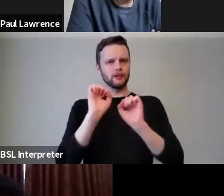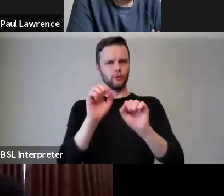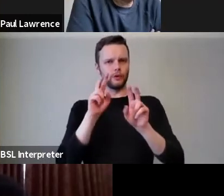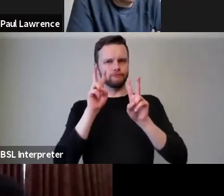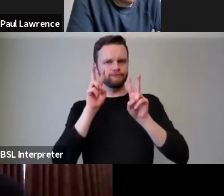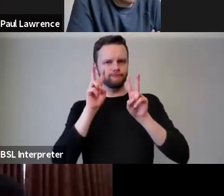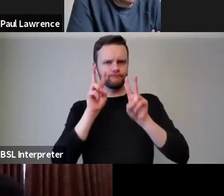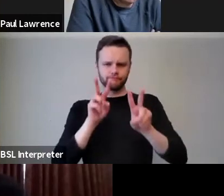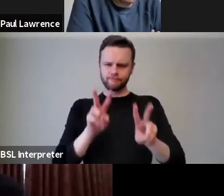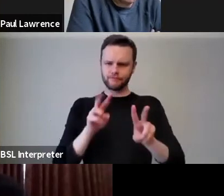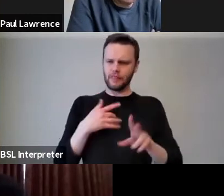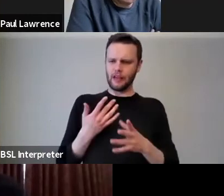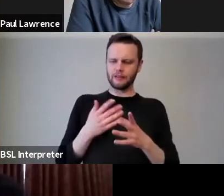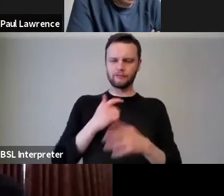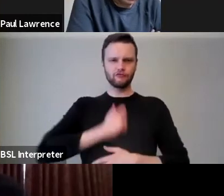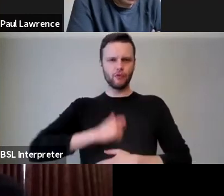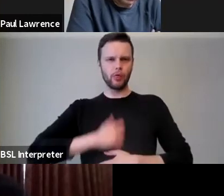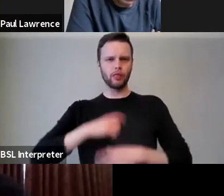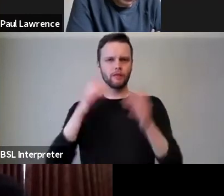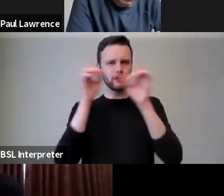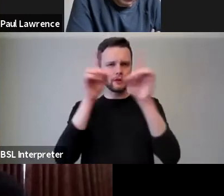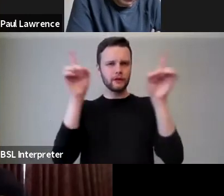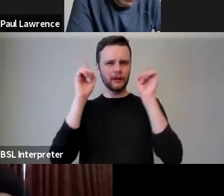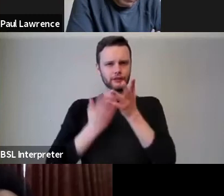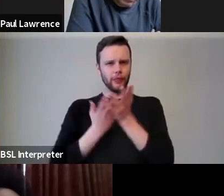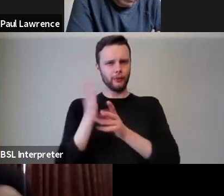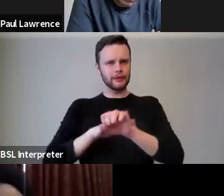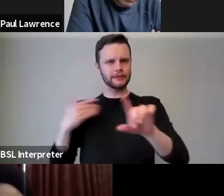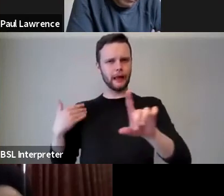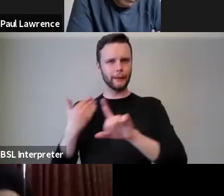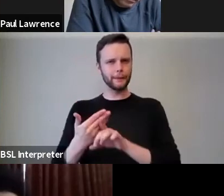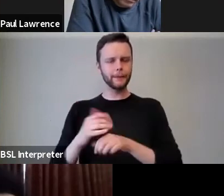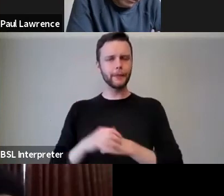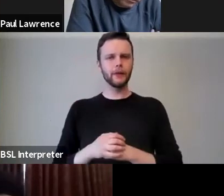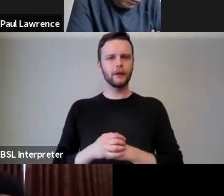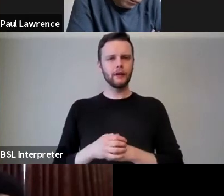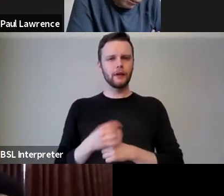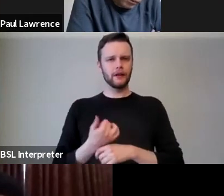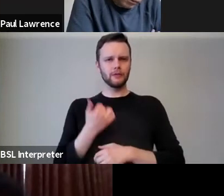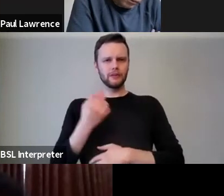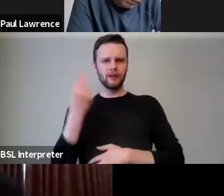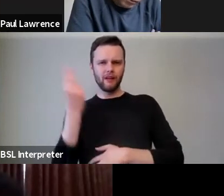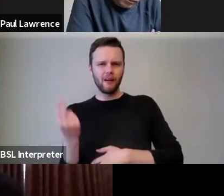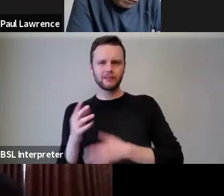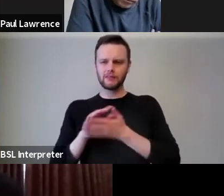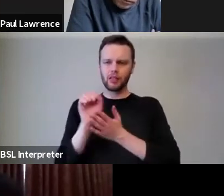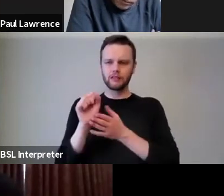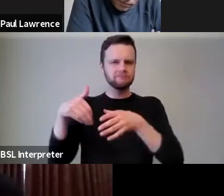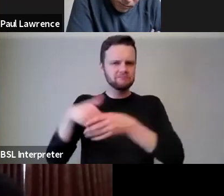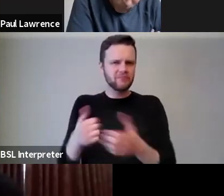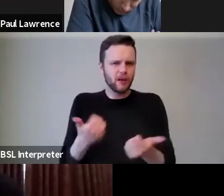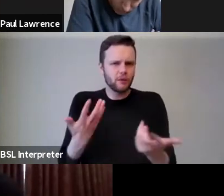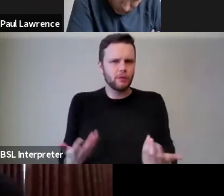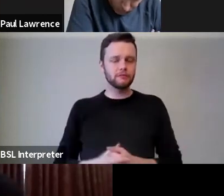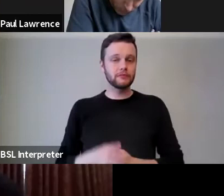that universities are playing during this time, and how do arts and culture feature? I know from my own experience